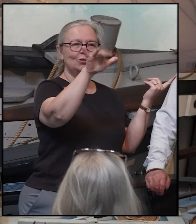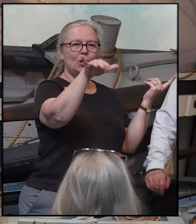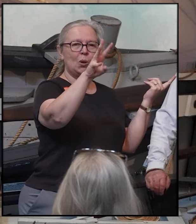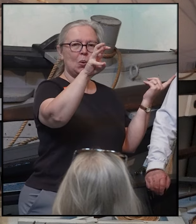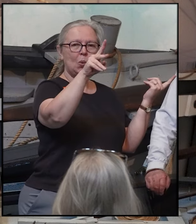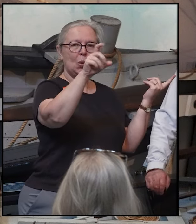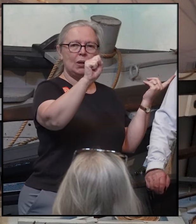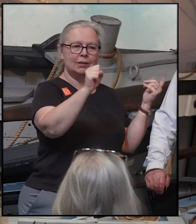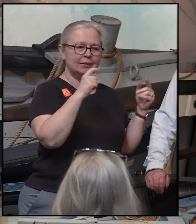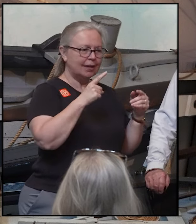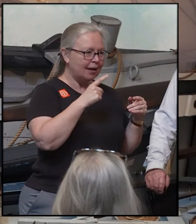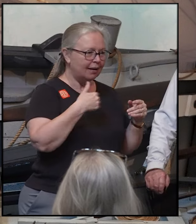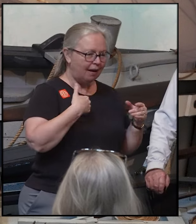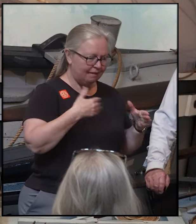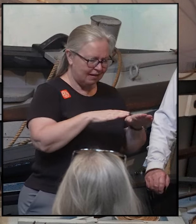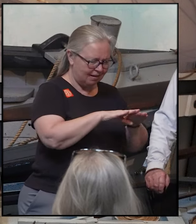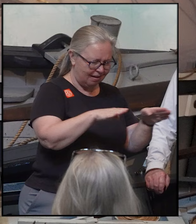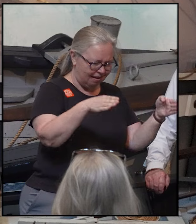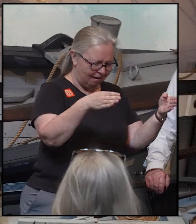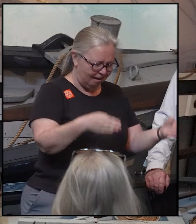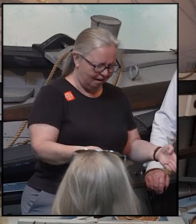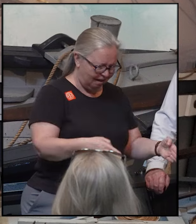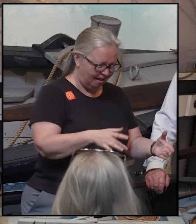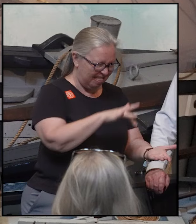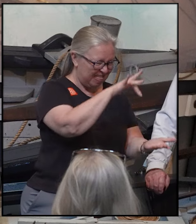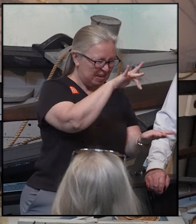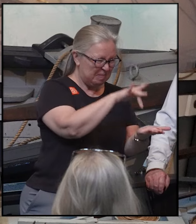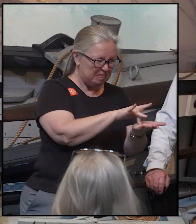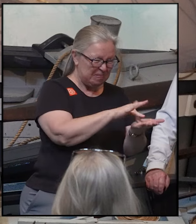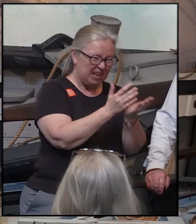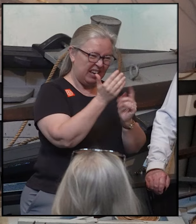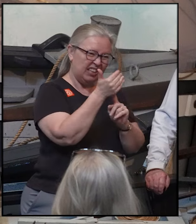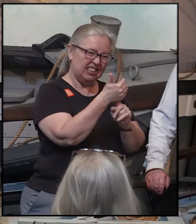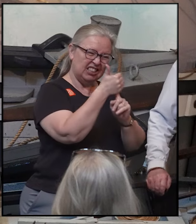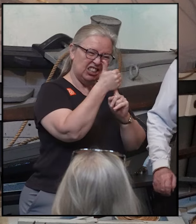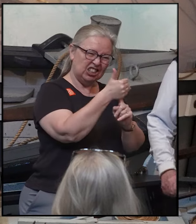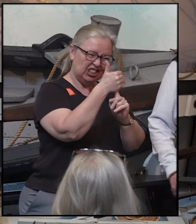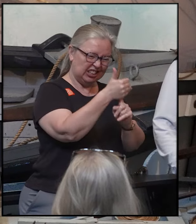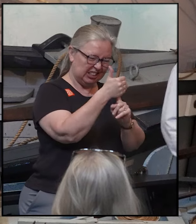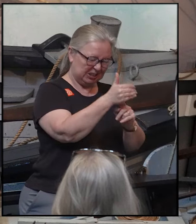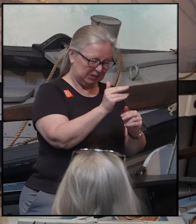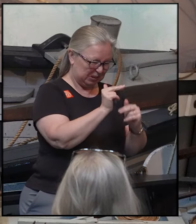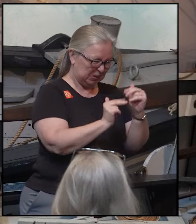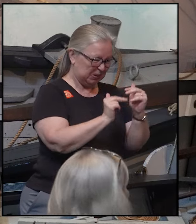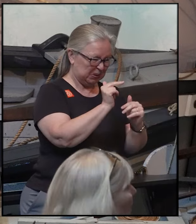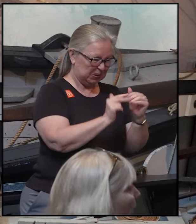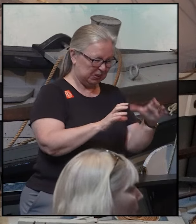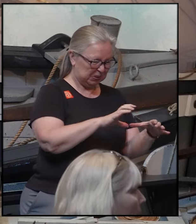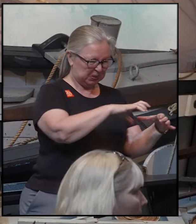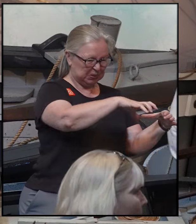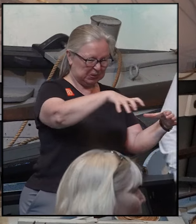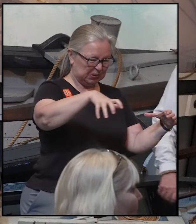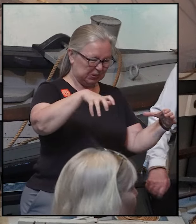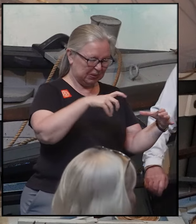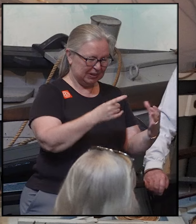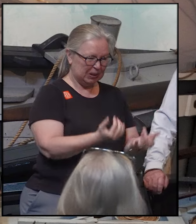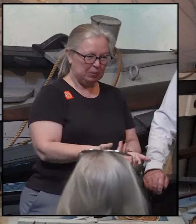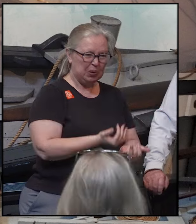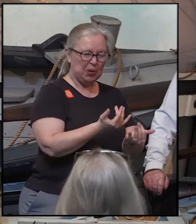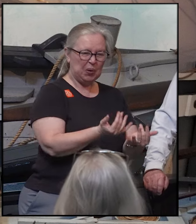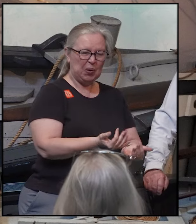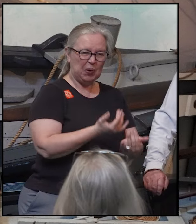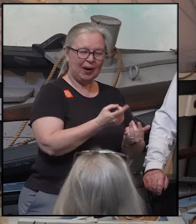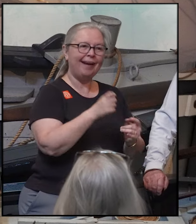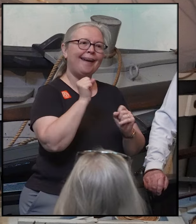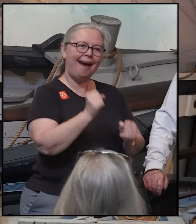A wood burning fire in the middle of a wooden ship. So now, the trips could start to go